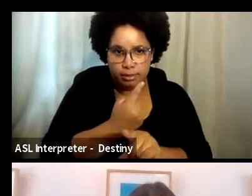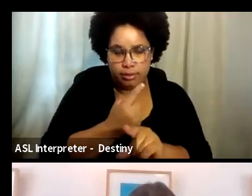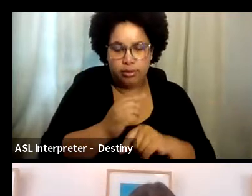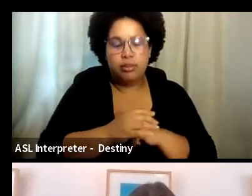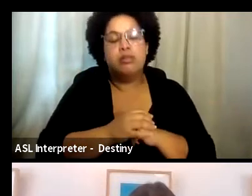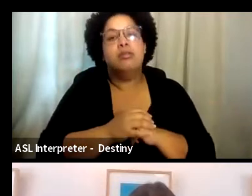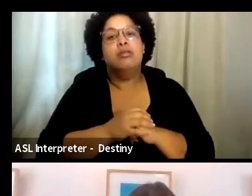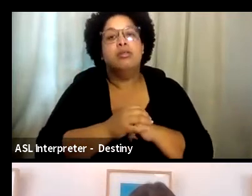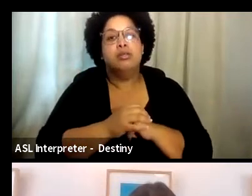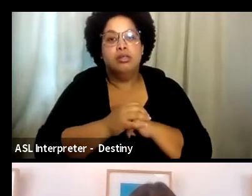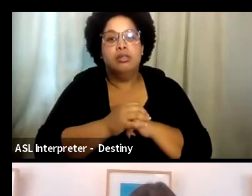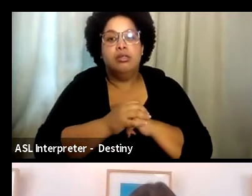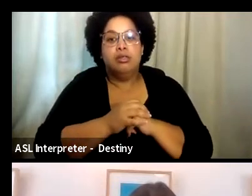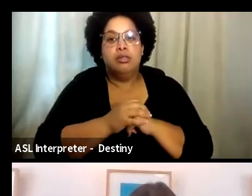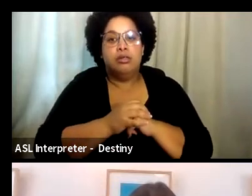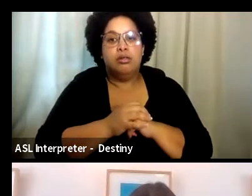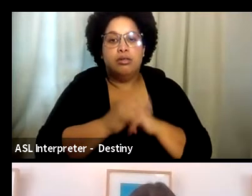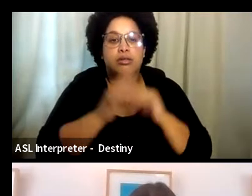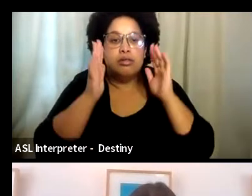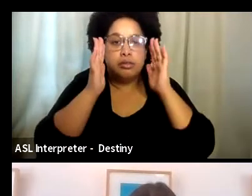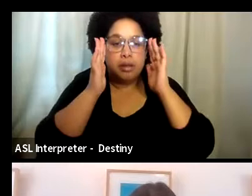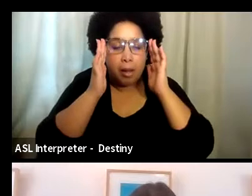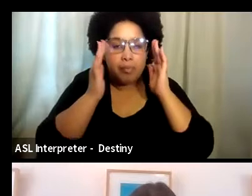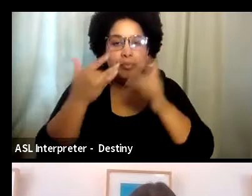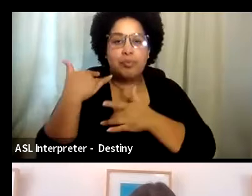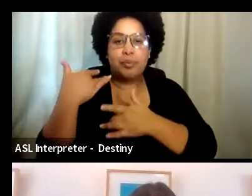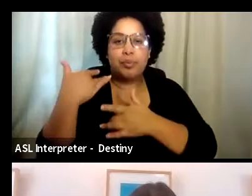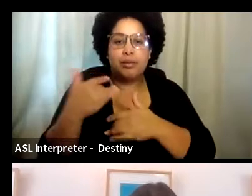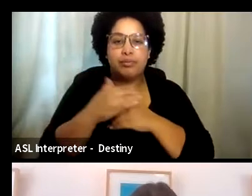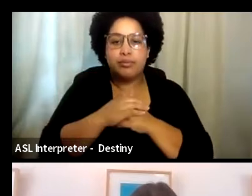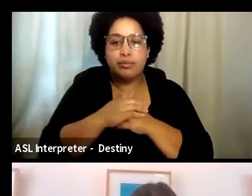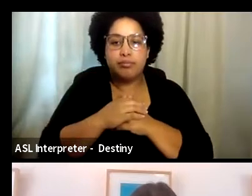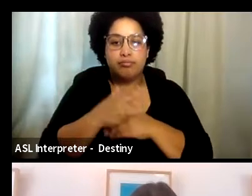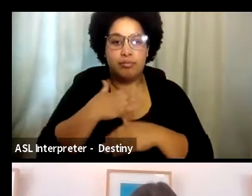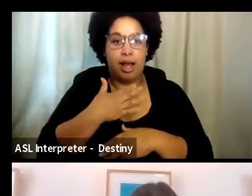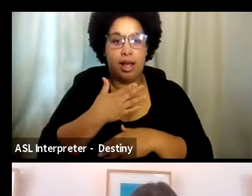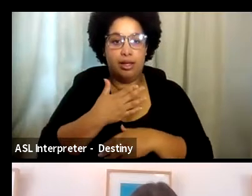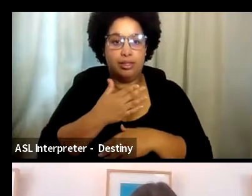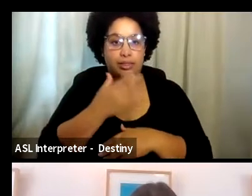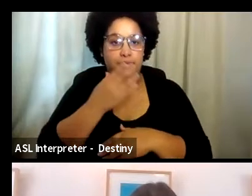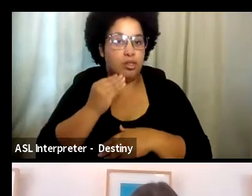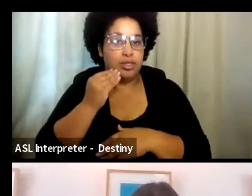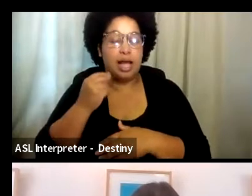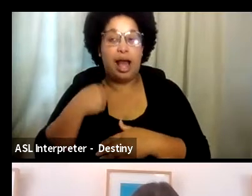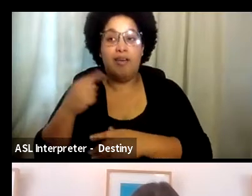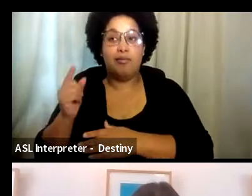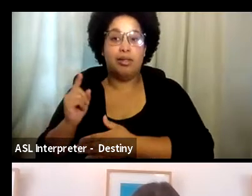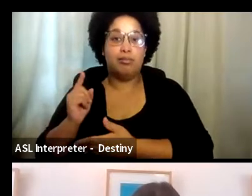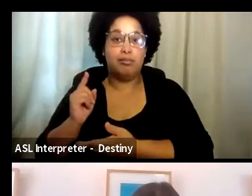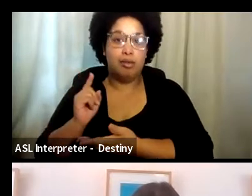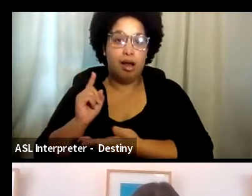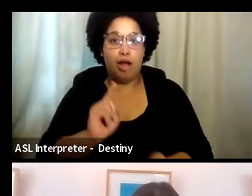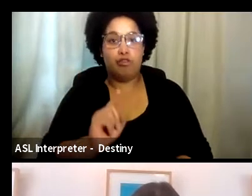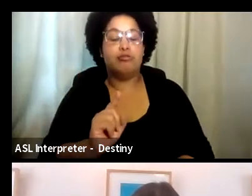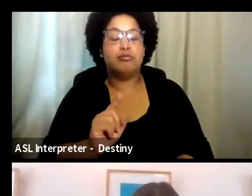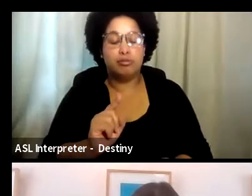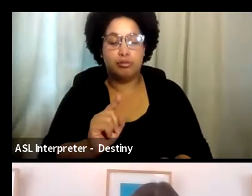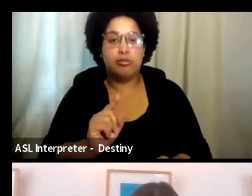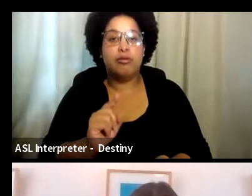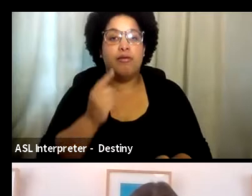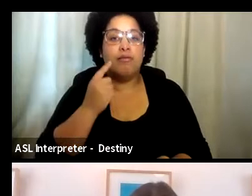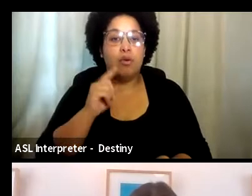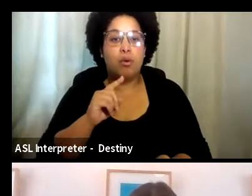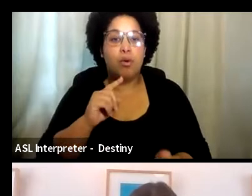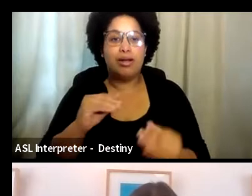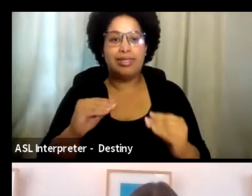oftentimes we were brought in to do, uh, uh, or at least my own personal experience. I've been brought in, um, uh, multiple times for